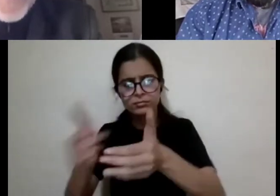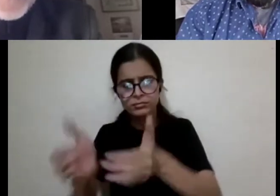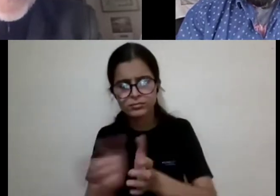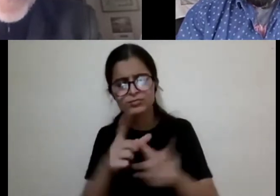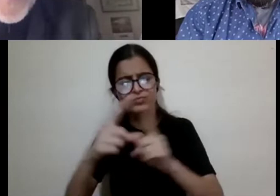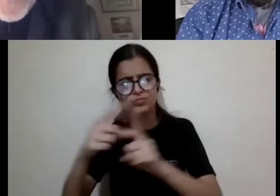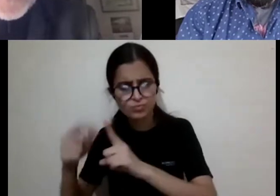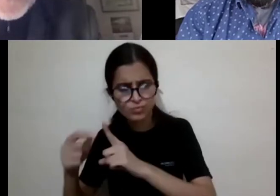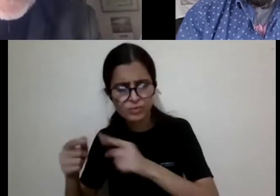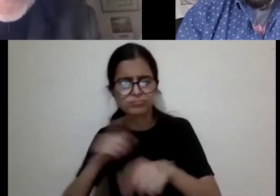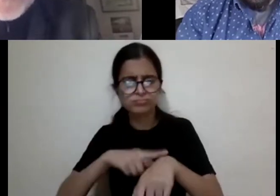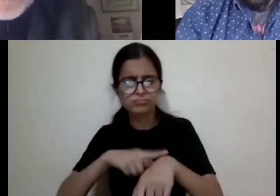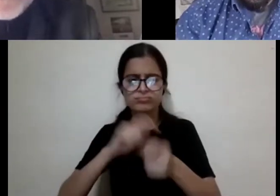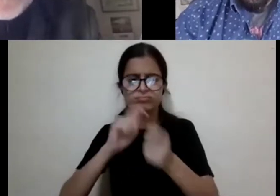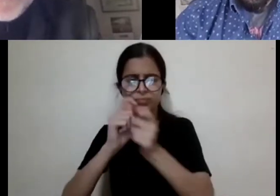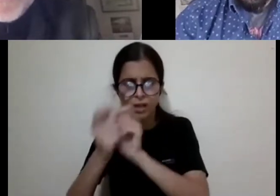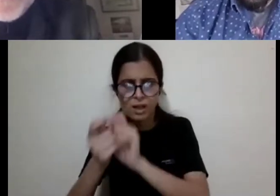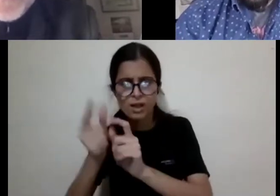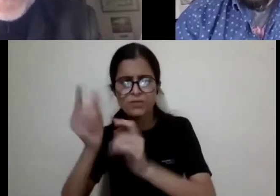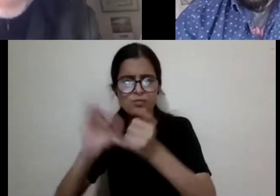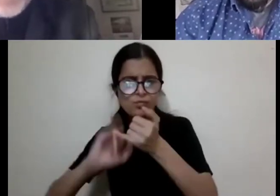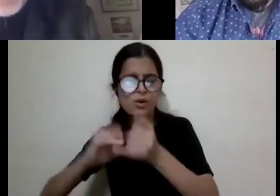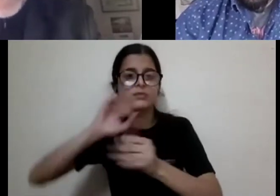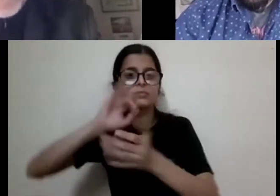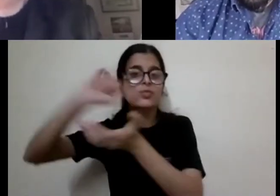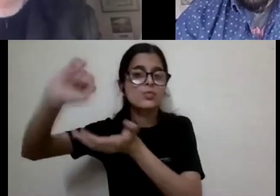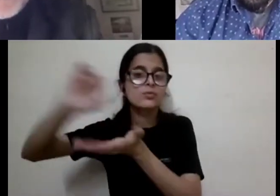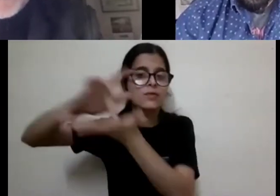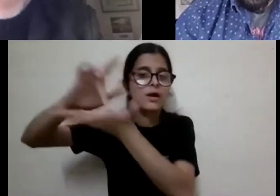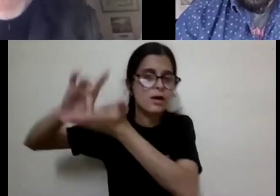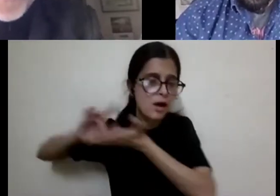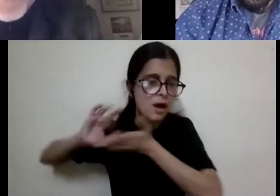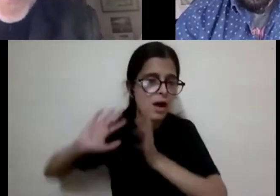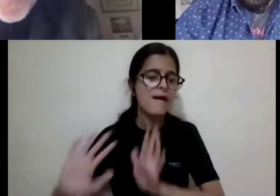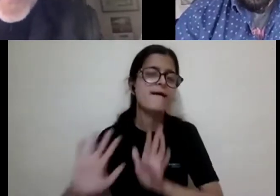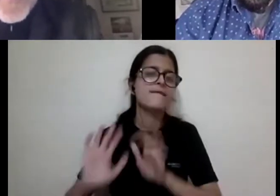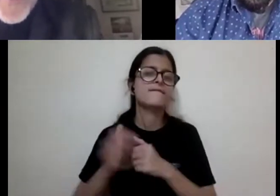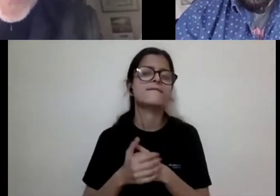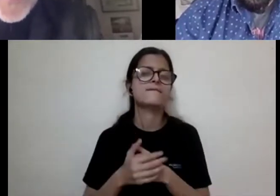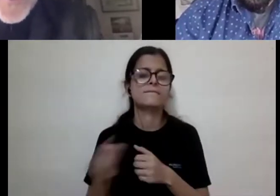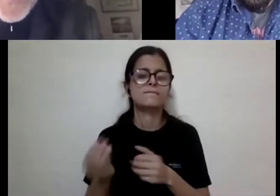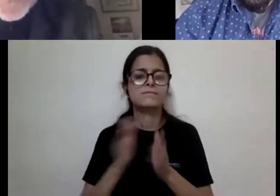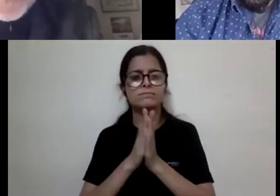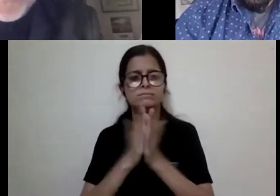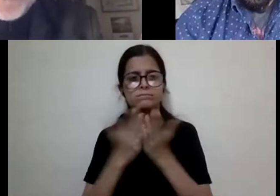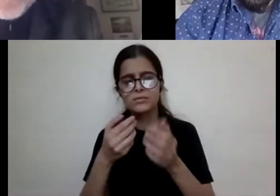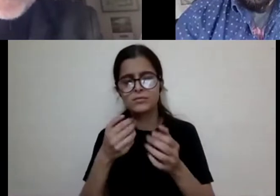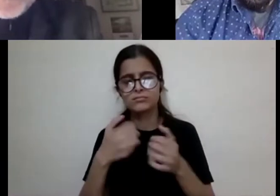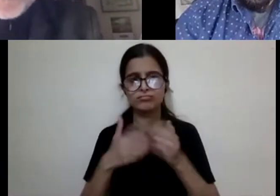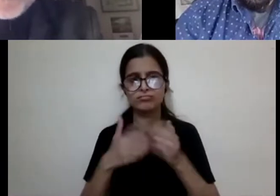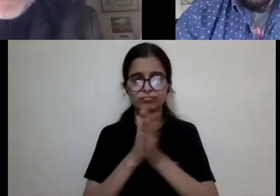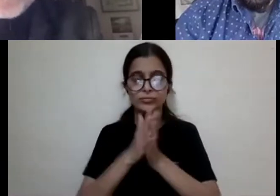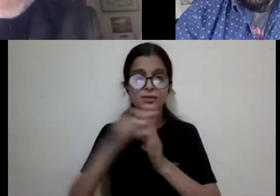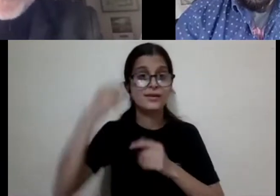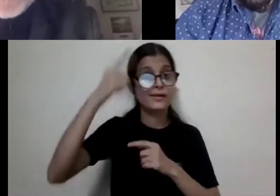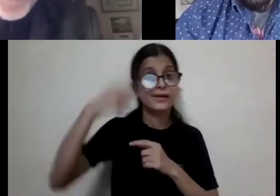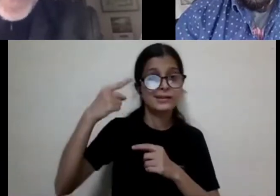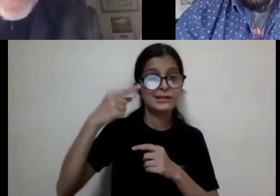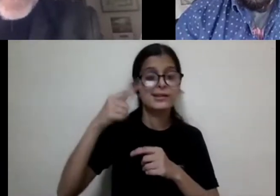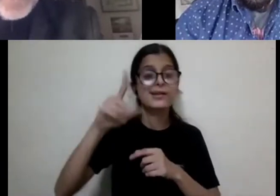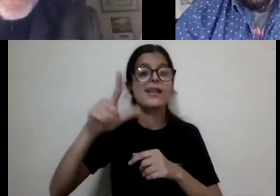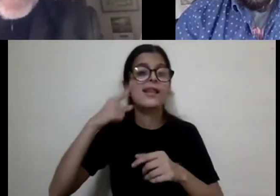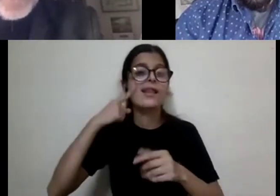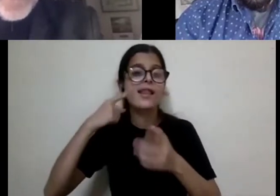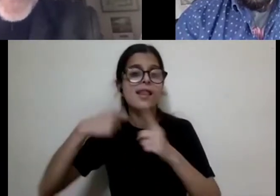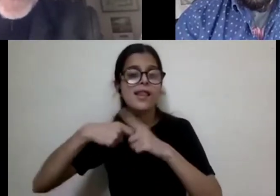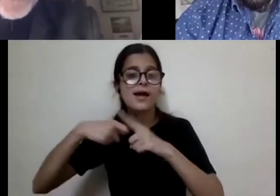It's probably us centered. Um, there's a very interesting book, by the way, called crazy like us, which, uh, talks about